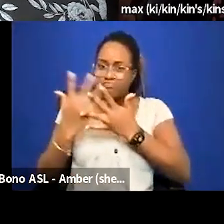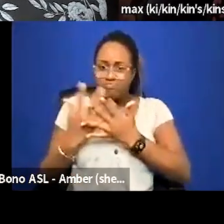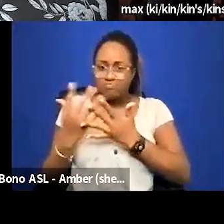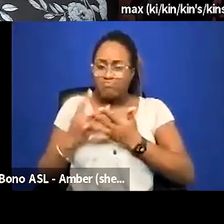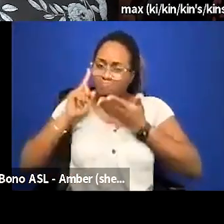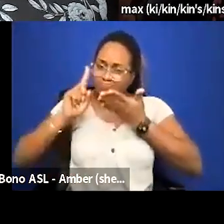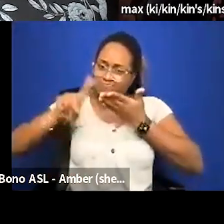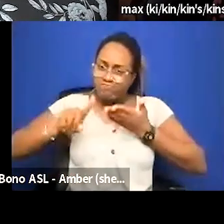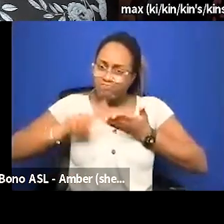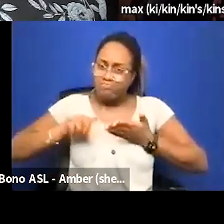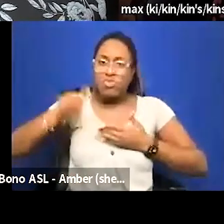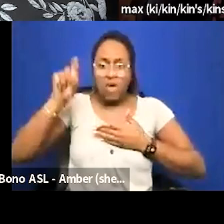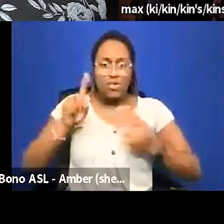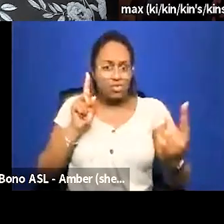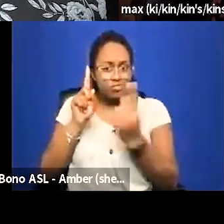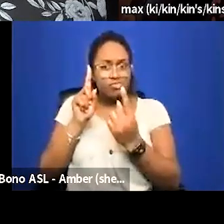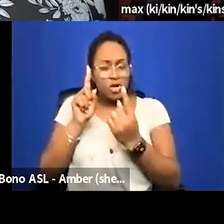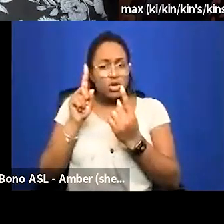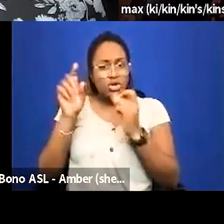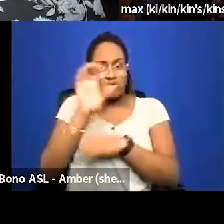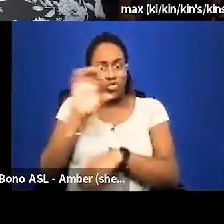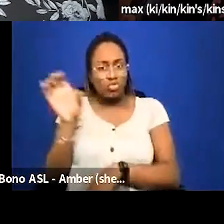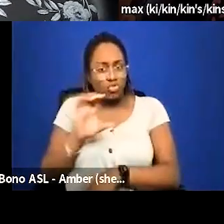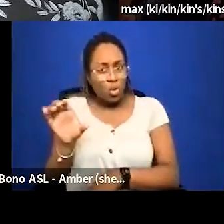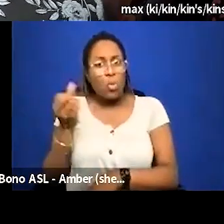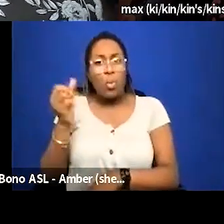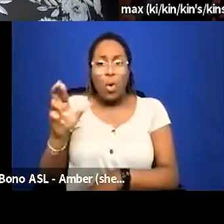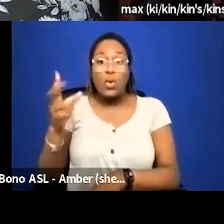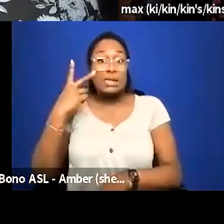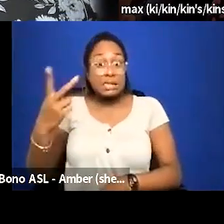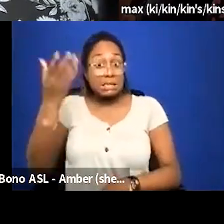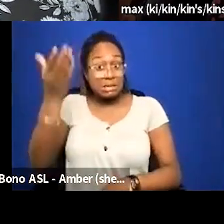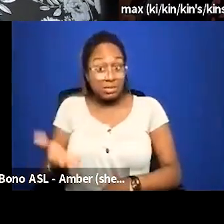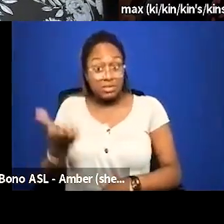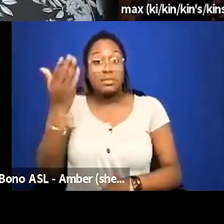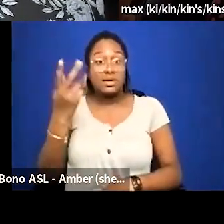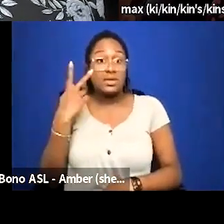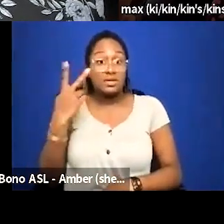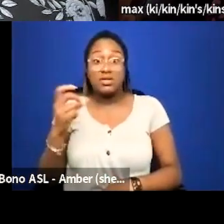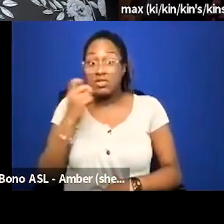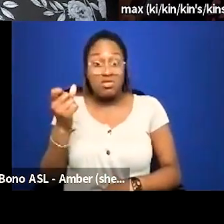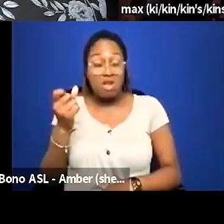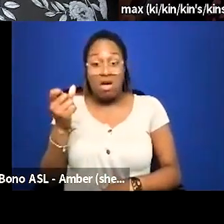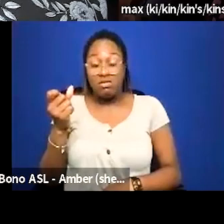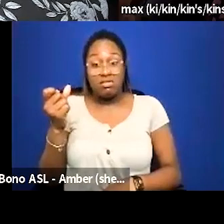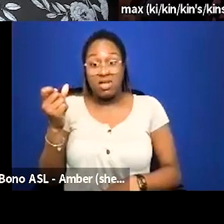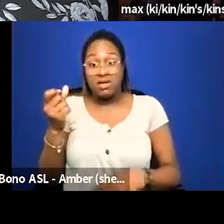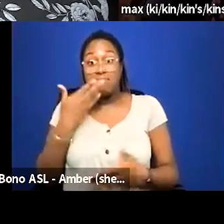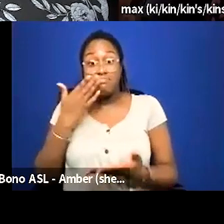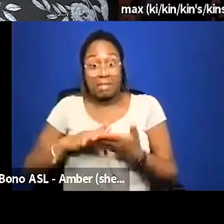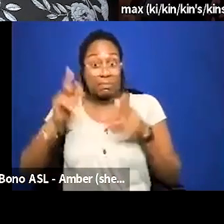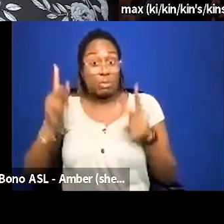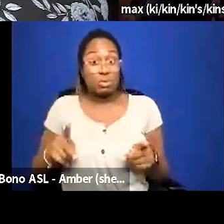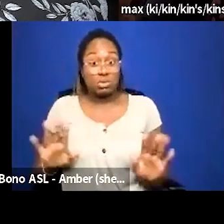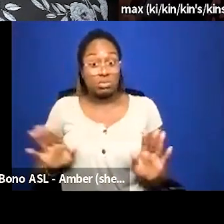you have to do it in person um zoom where we can visibly see you and know that you're you're not a ne'er-do-well and um